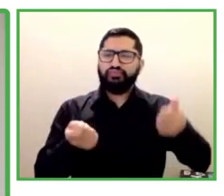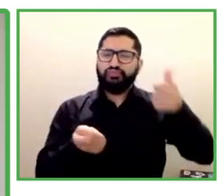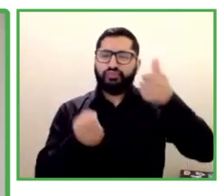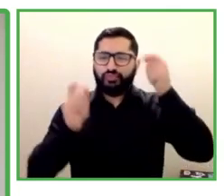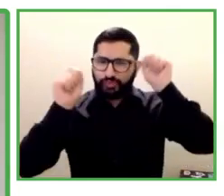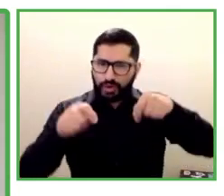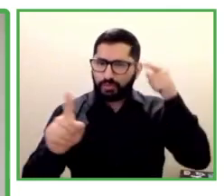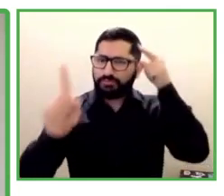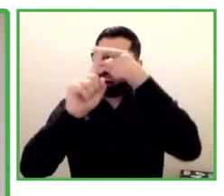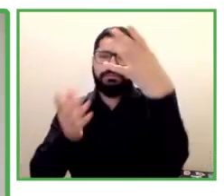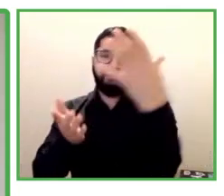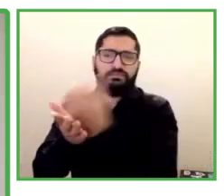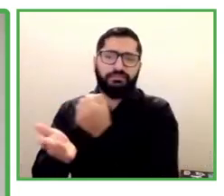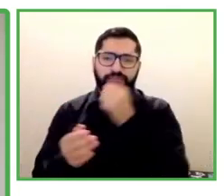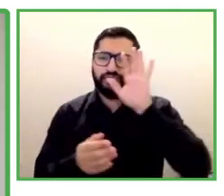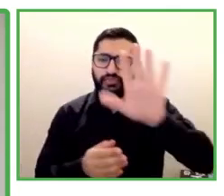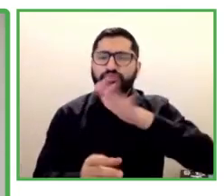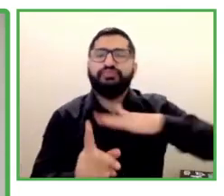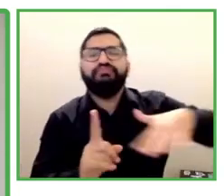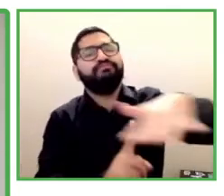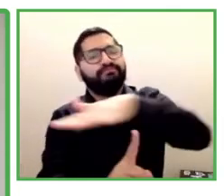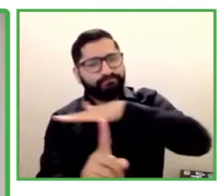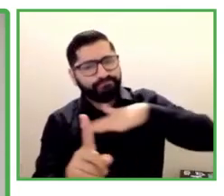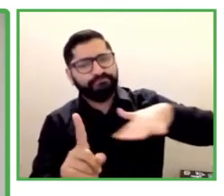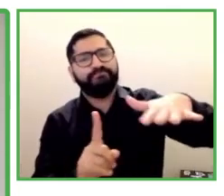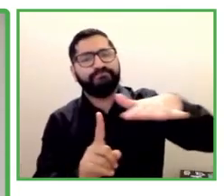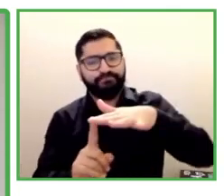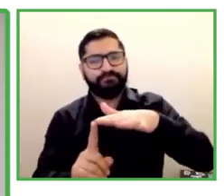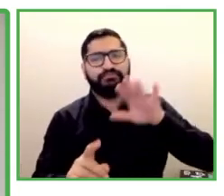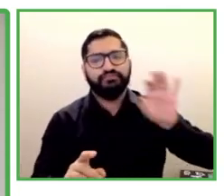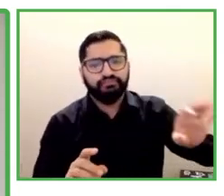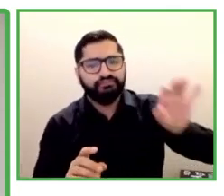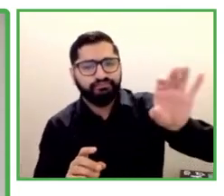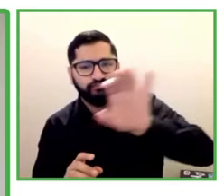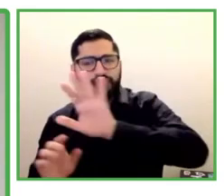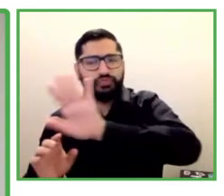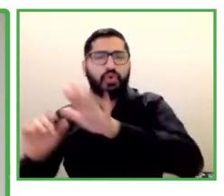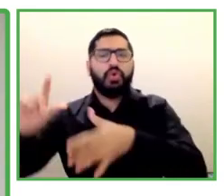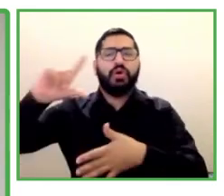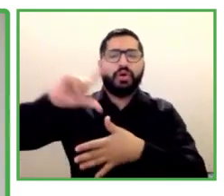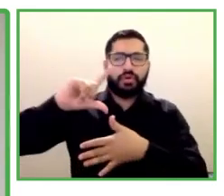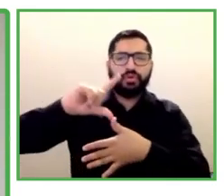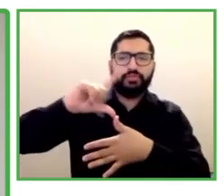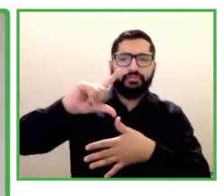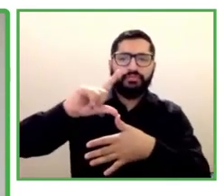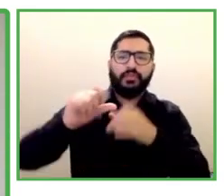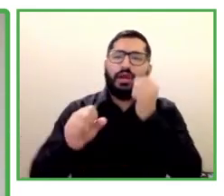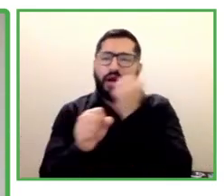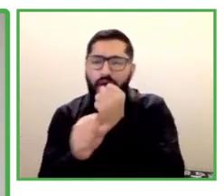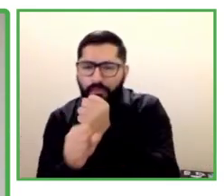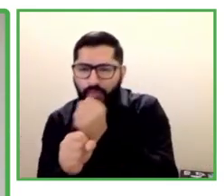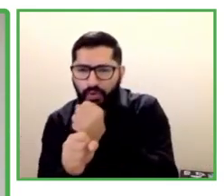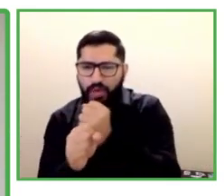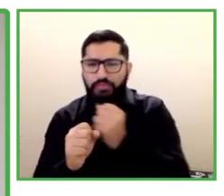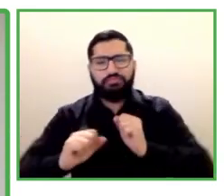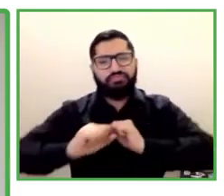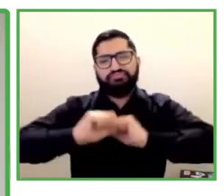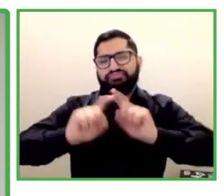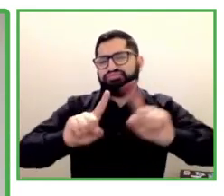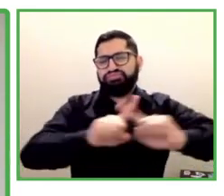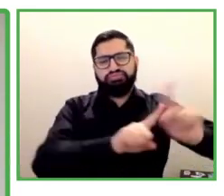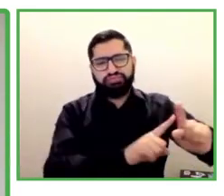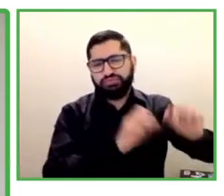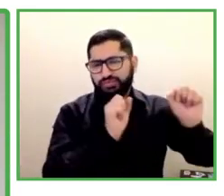provide them context, contacts, sorry, or feedback. Perhaps you can implement these solutions in your